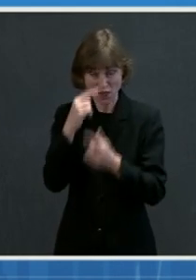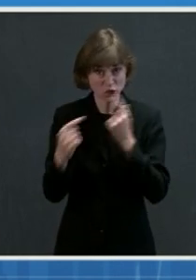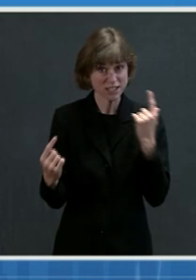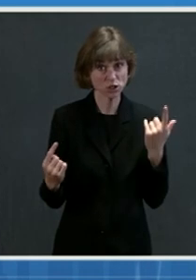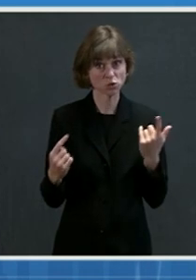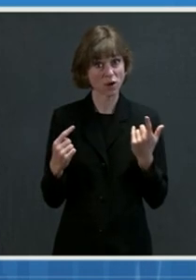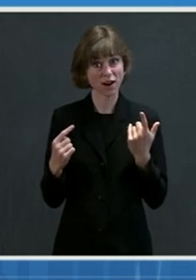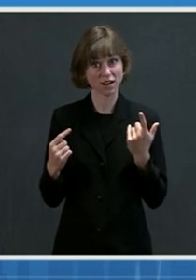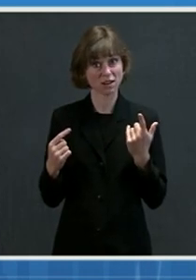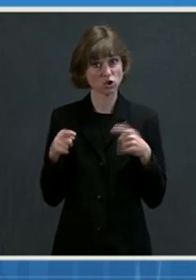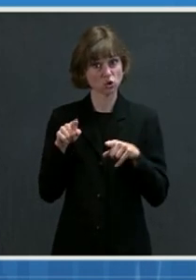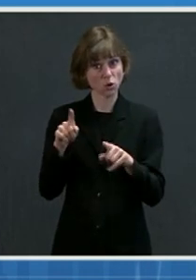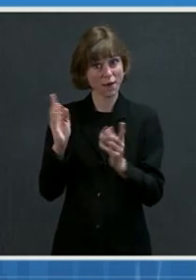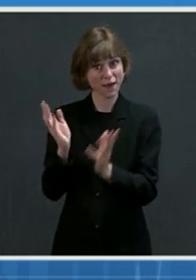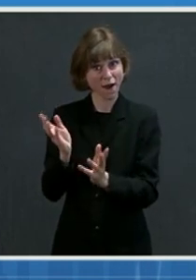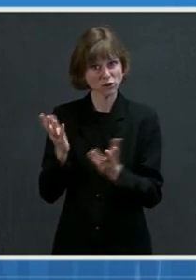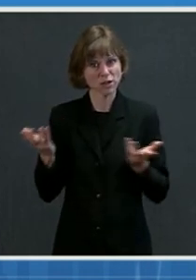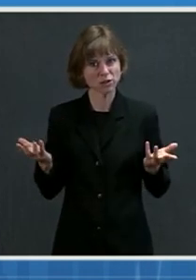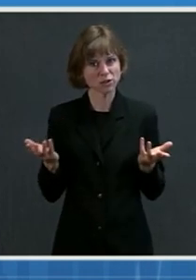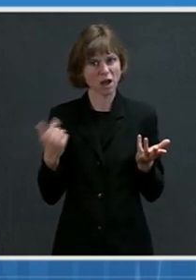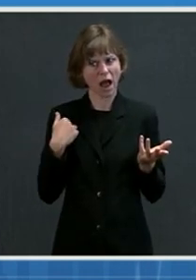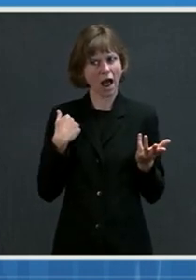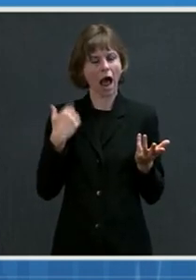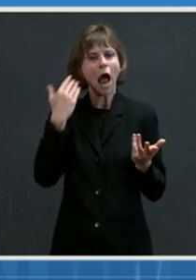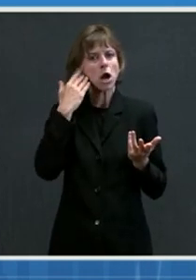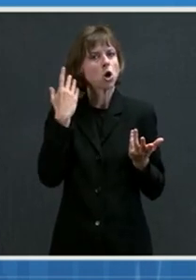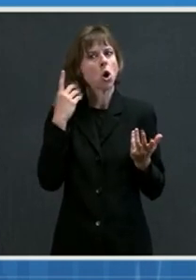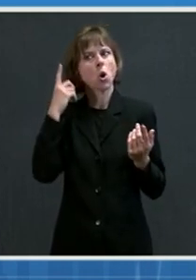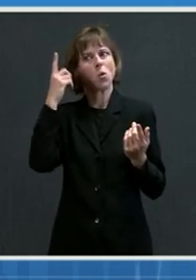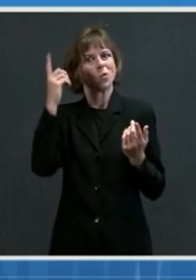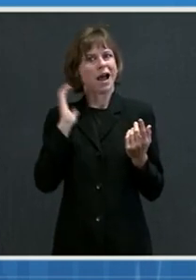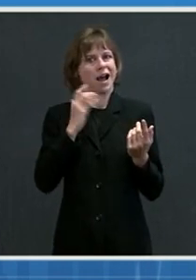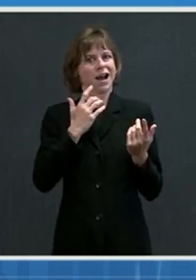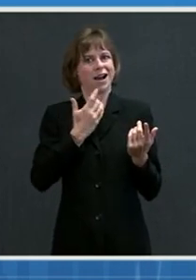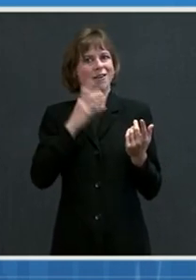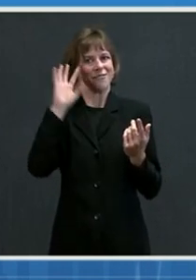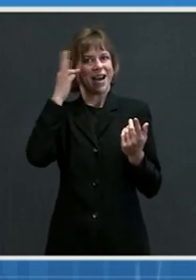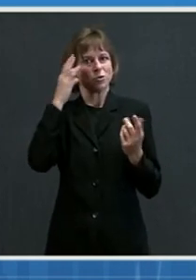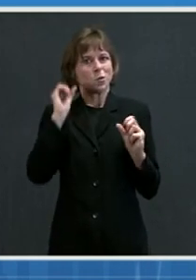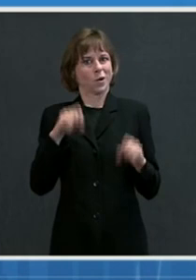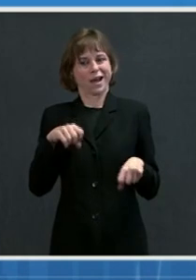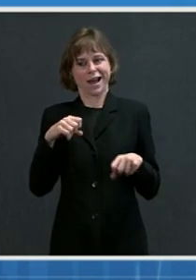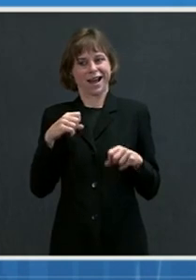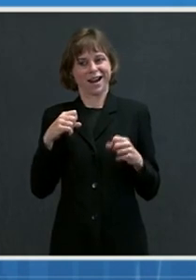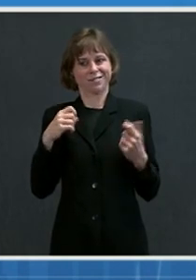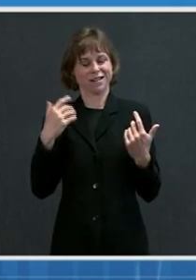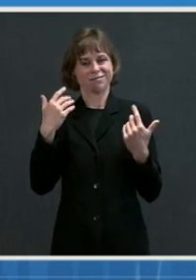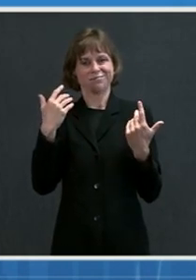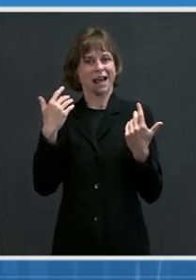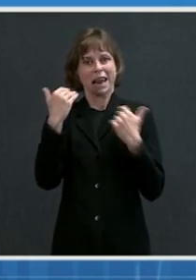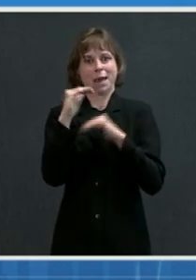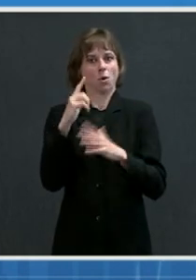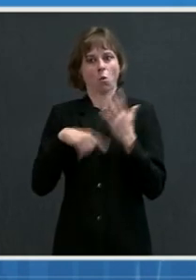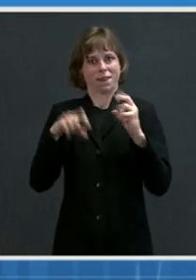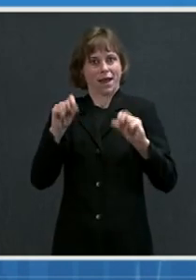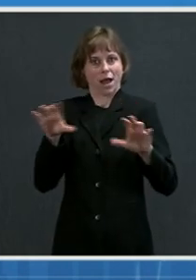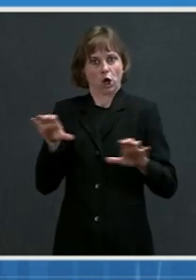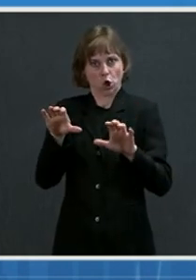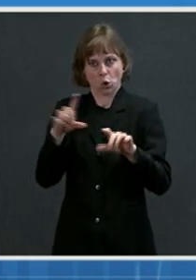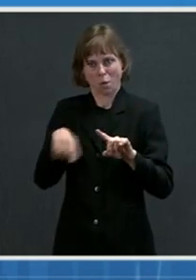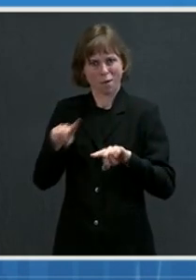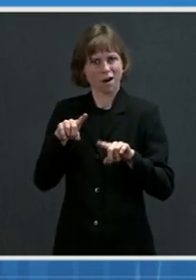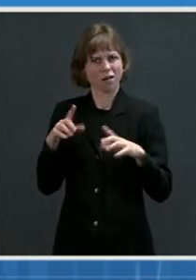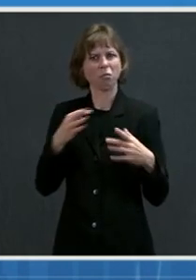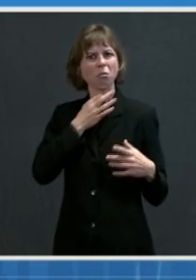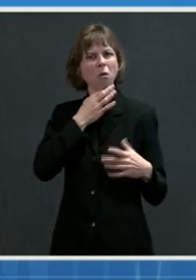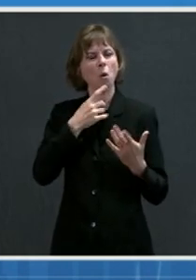conversations with you? I know there's only so much the federal government can do to order states to do things, but what is happening behind the scenes to urge them